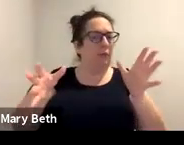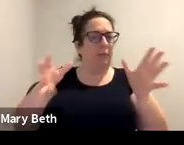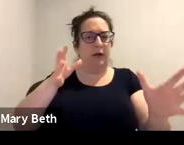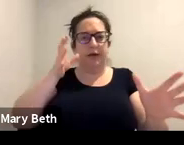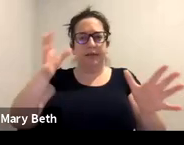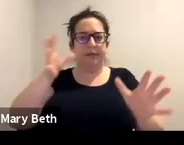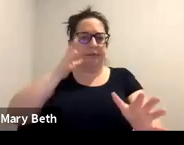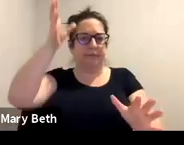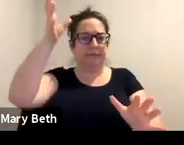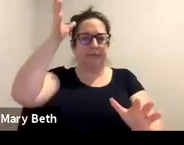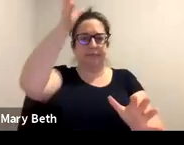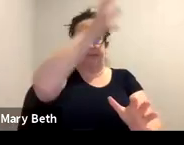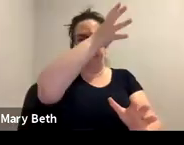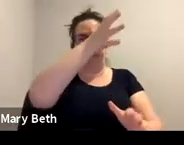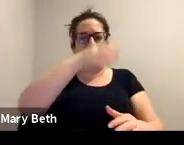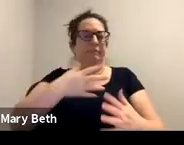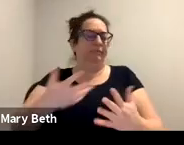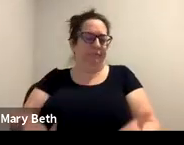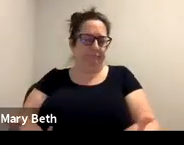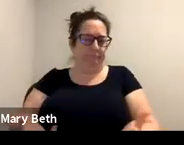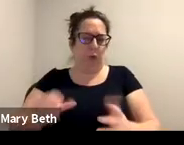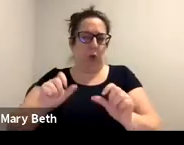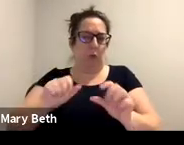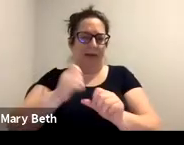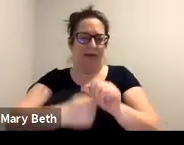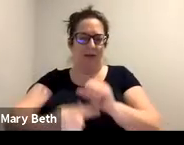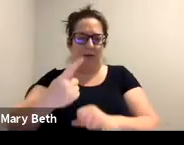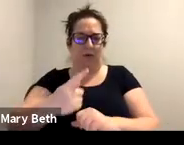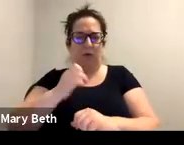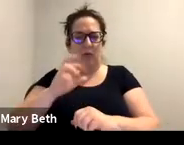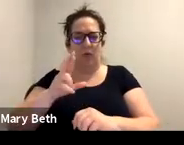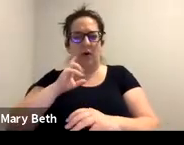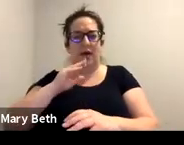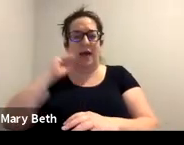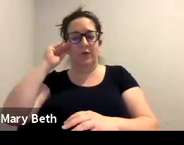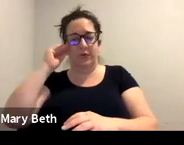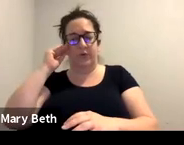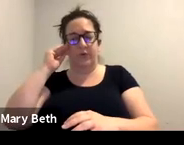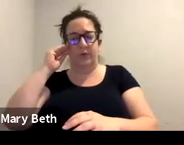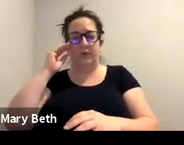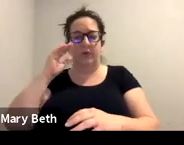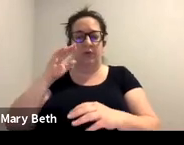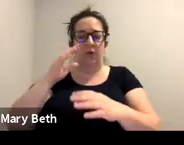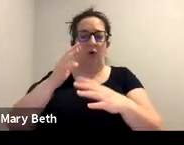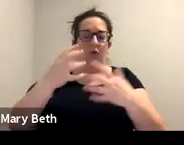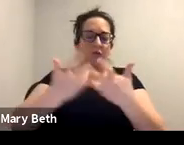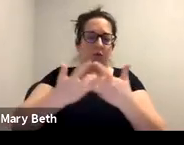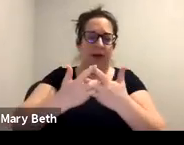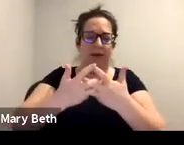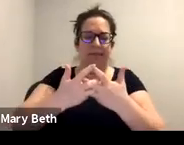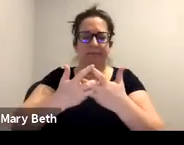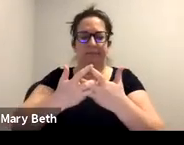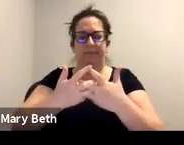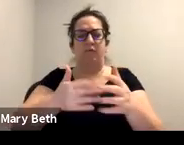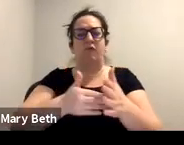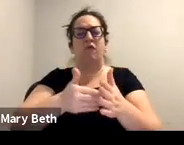somebody that you have a household relationship with or roommate relationship with. So often roommates, um,